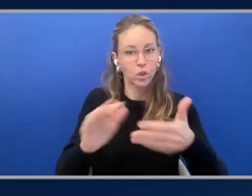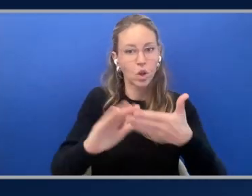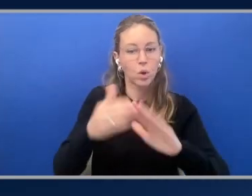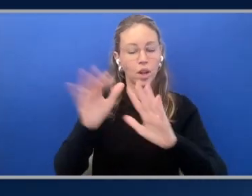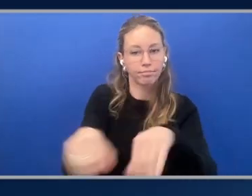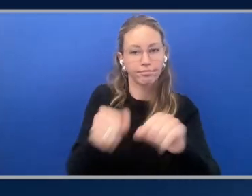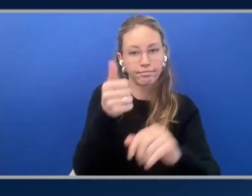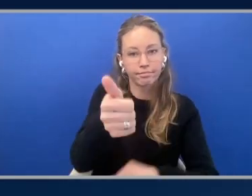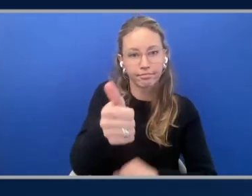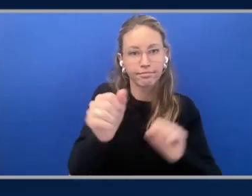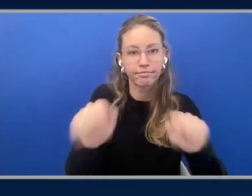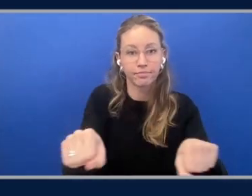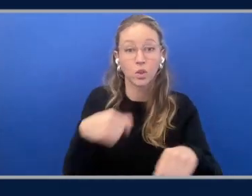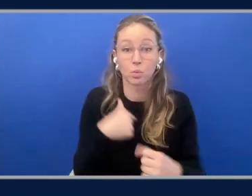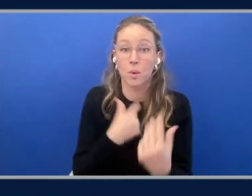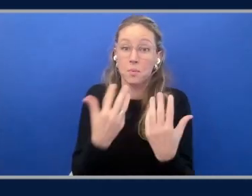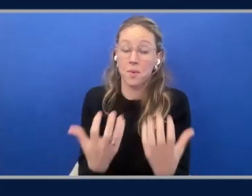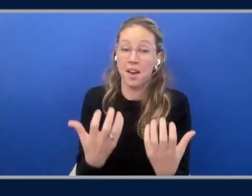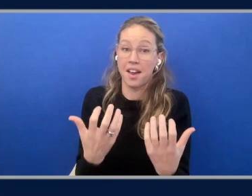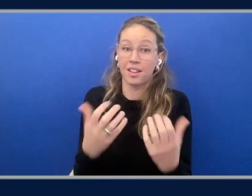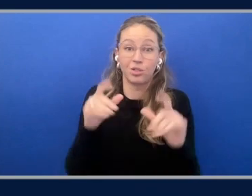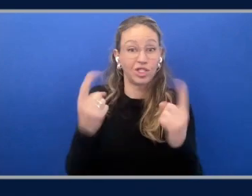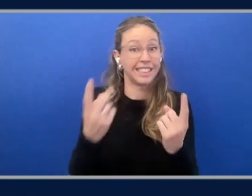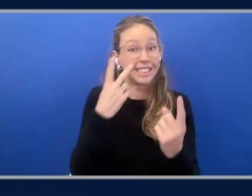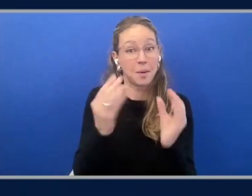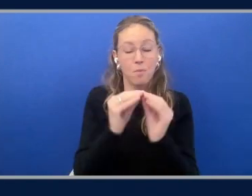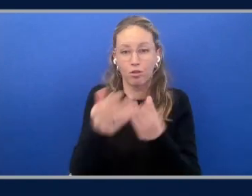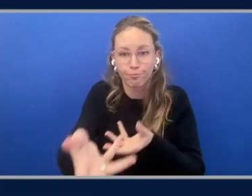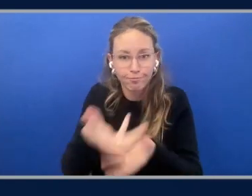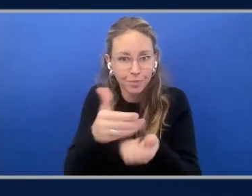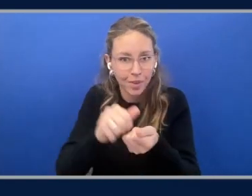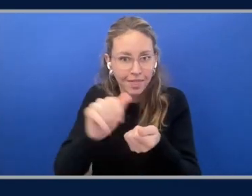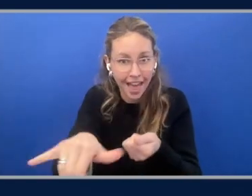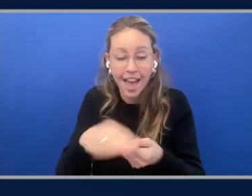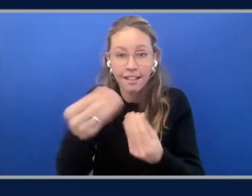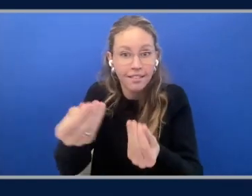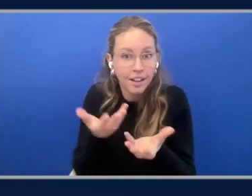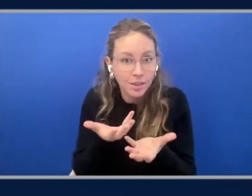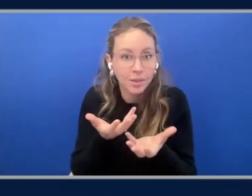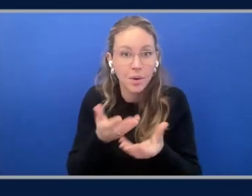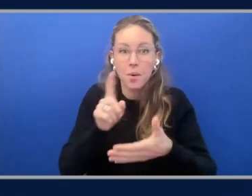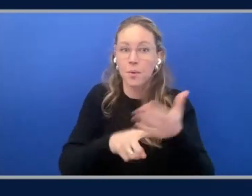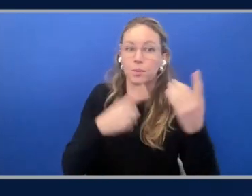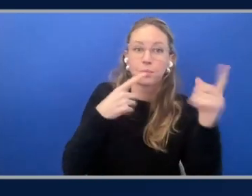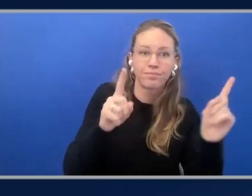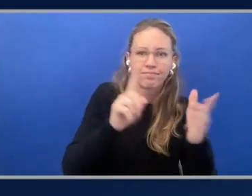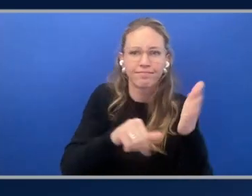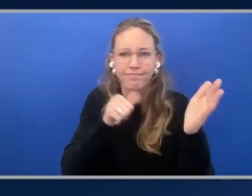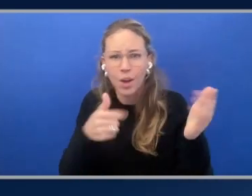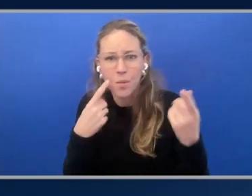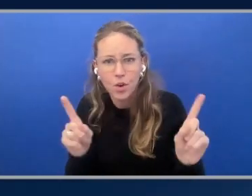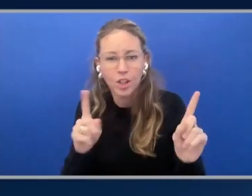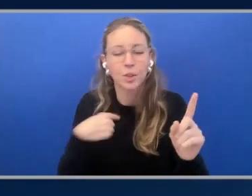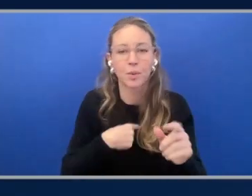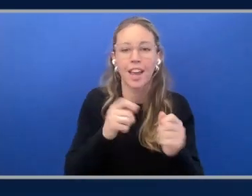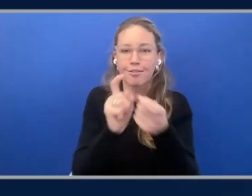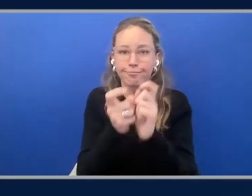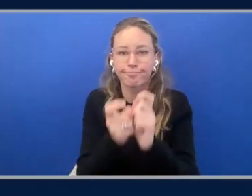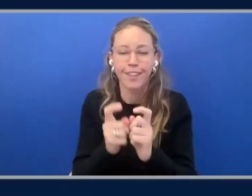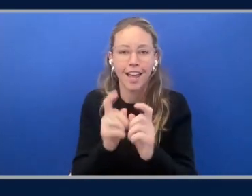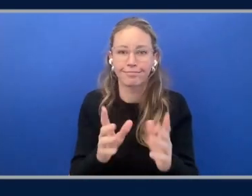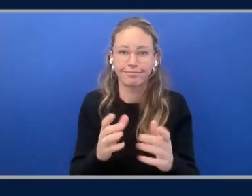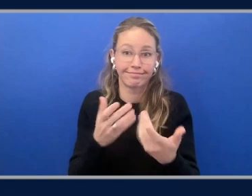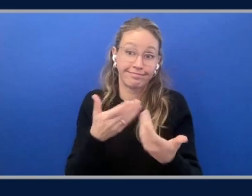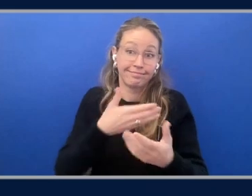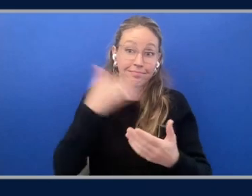themselves. So we'd really like to basically see some engagement there and let us know what's working, what's not working, so that we can tackle that and make it